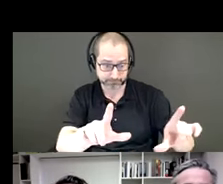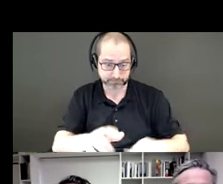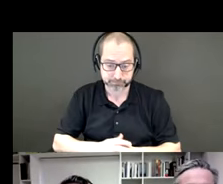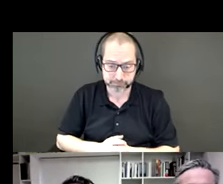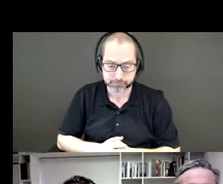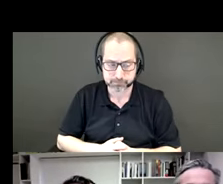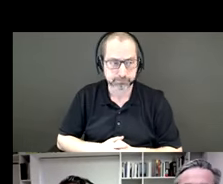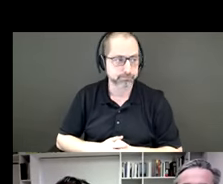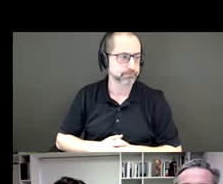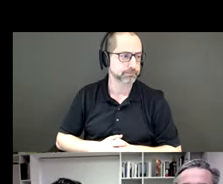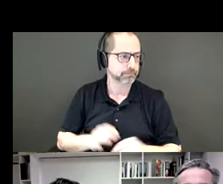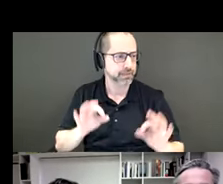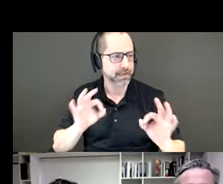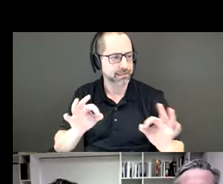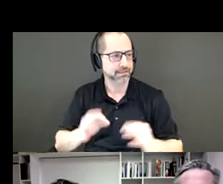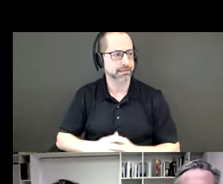Excellent.